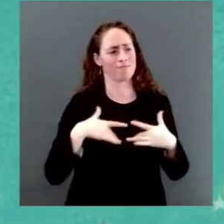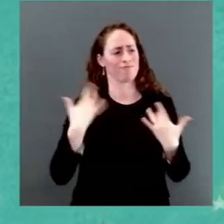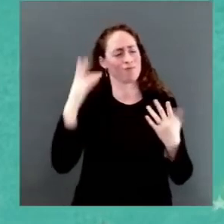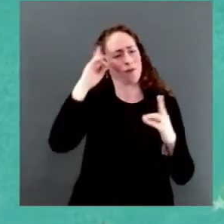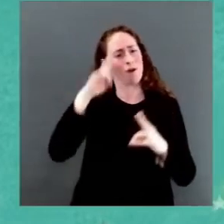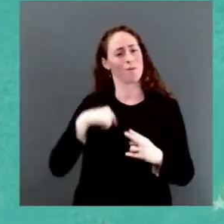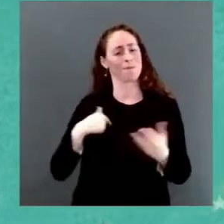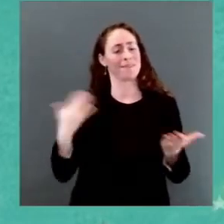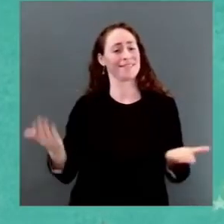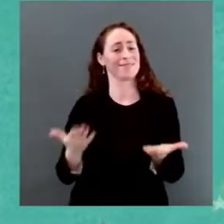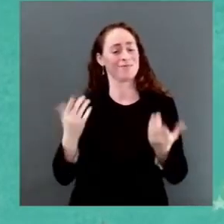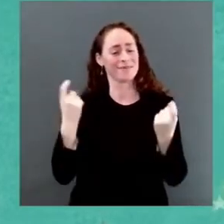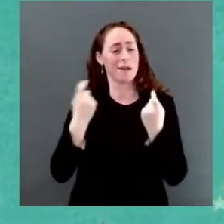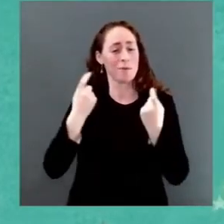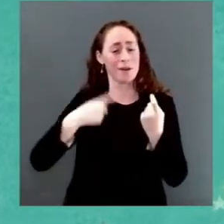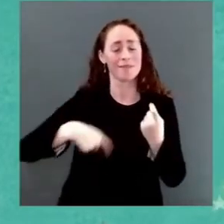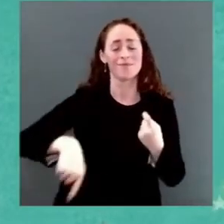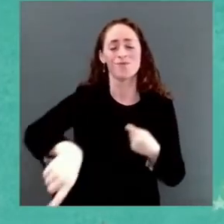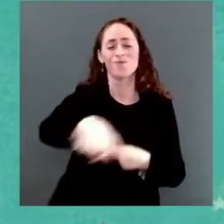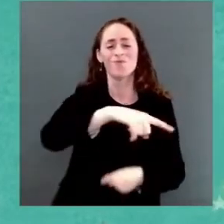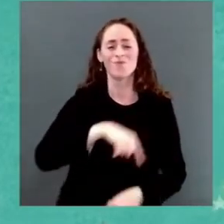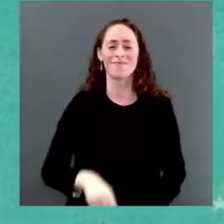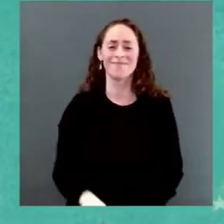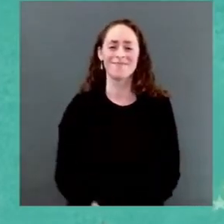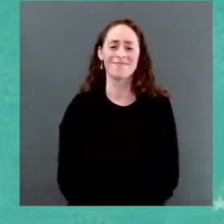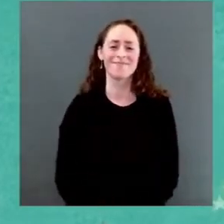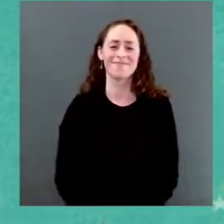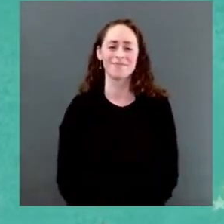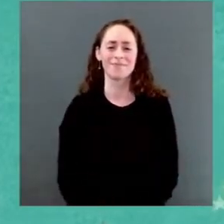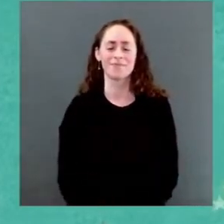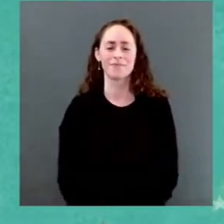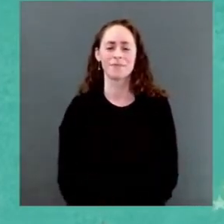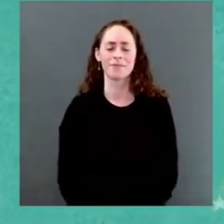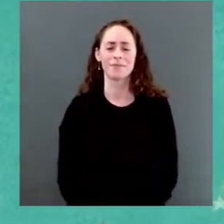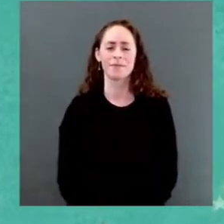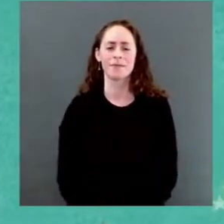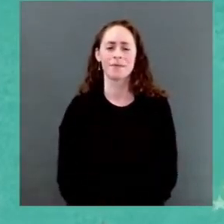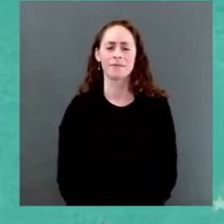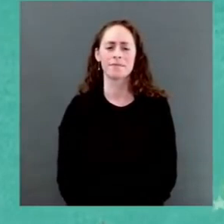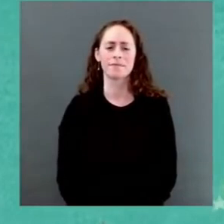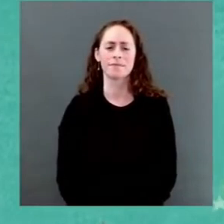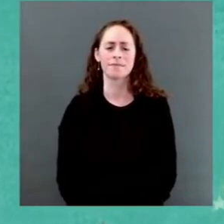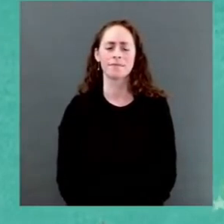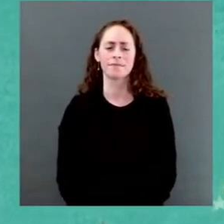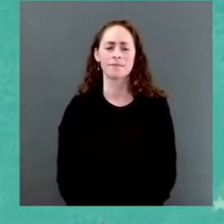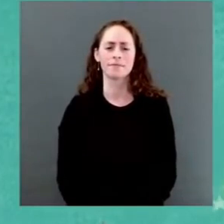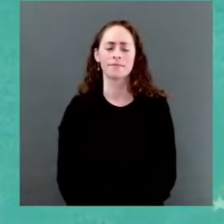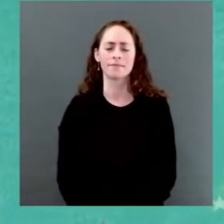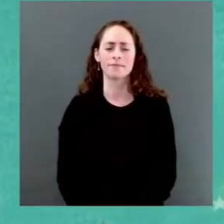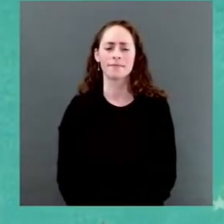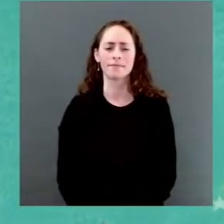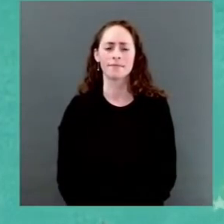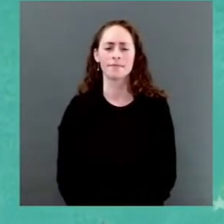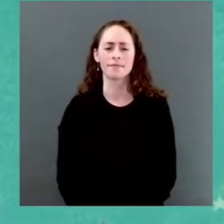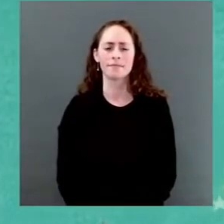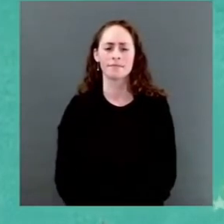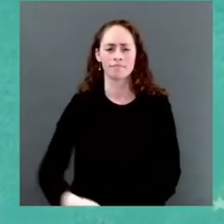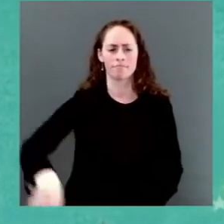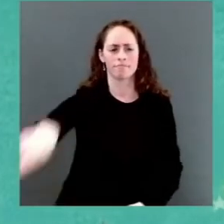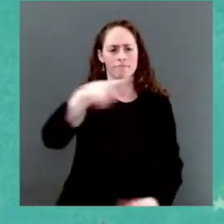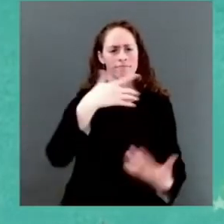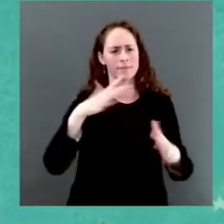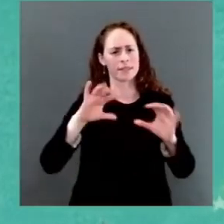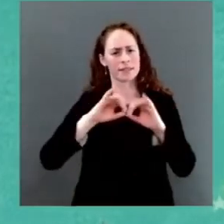Your dedication to the well-being of others embodies the holiday spirit. Whatever your family's traditions,